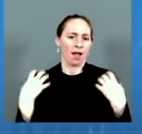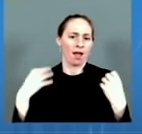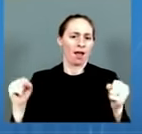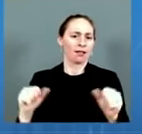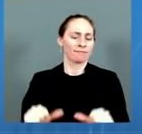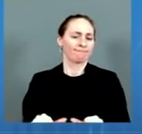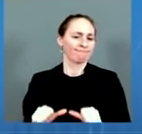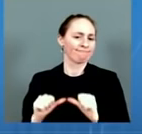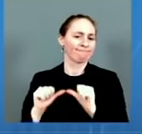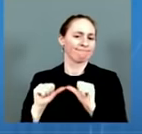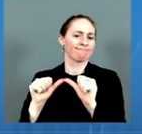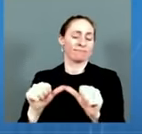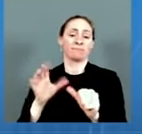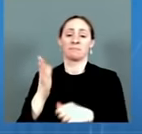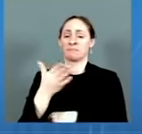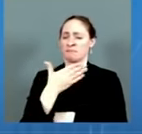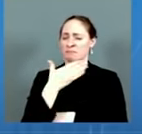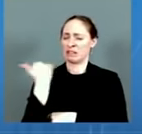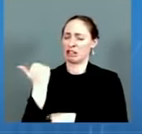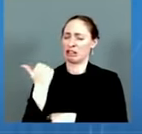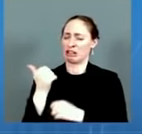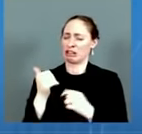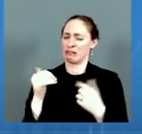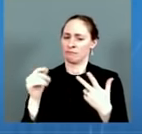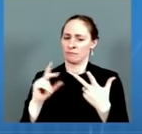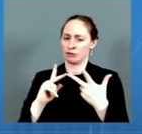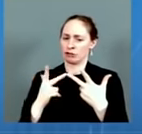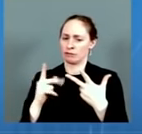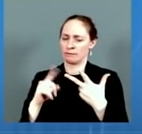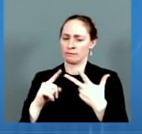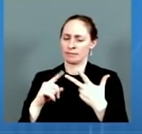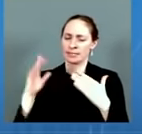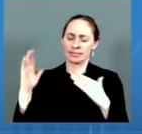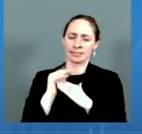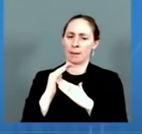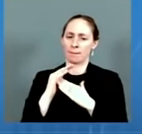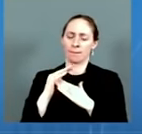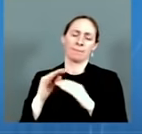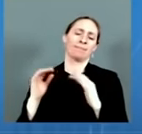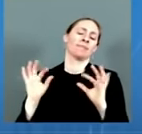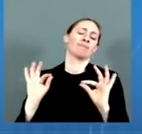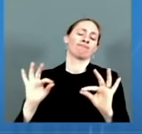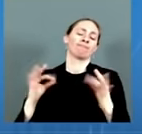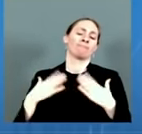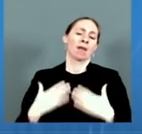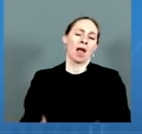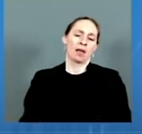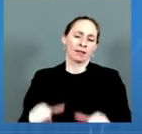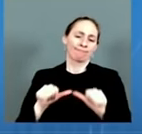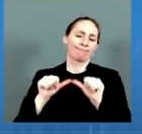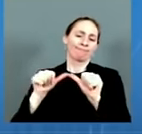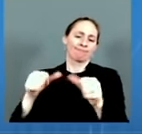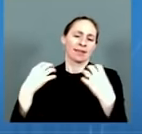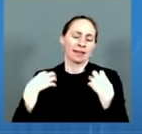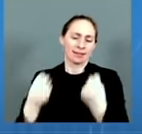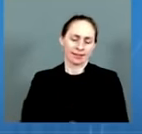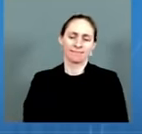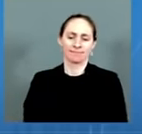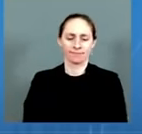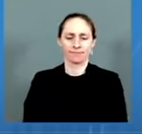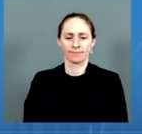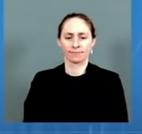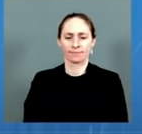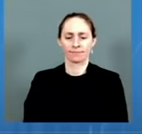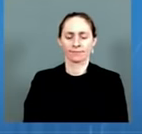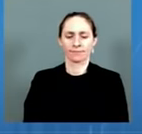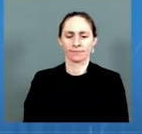level of protection. From day one, President Biden has been laser-focused on getting shots in arms. He